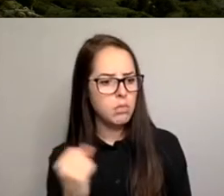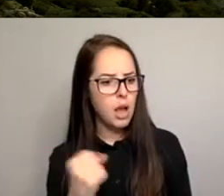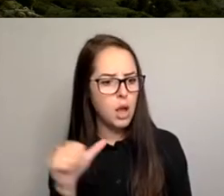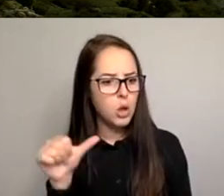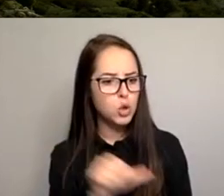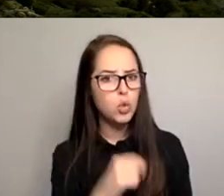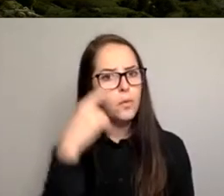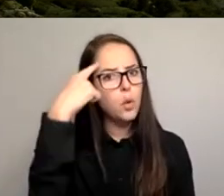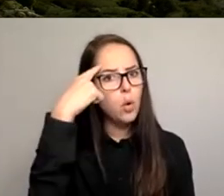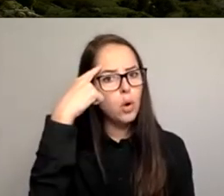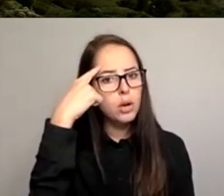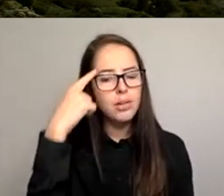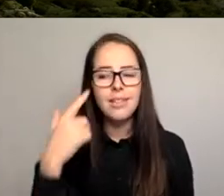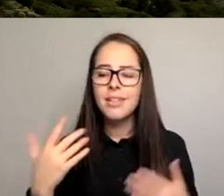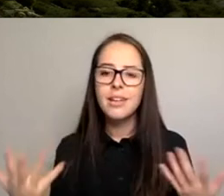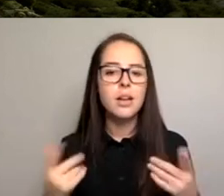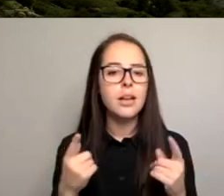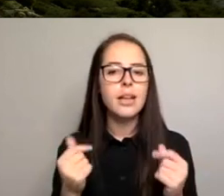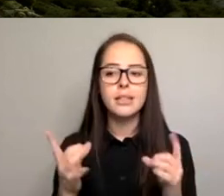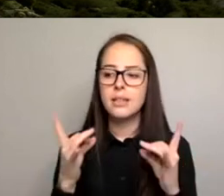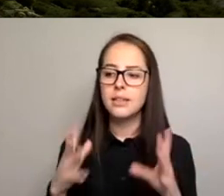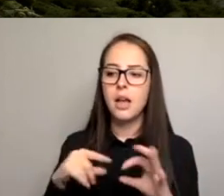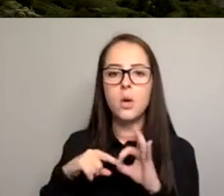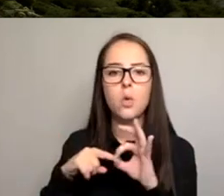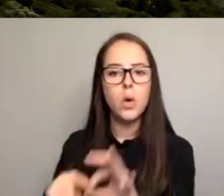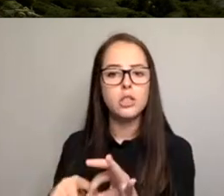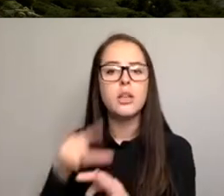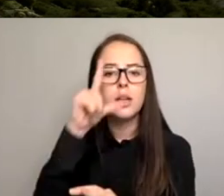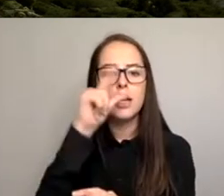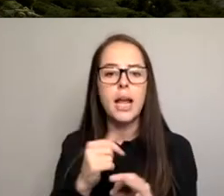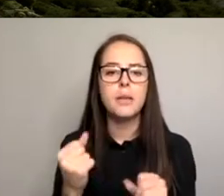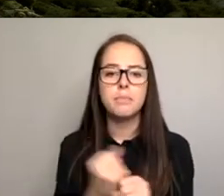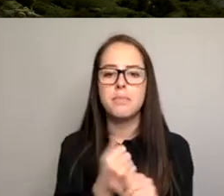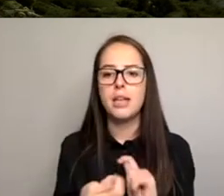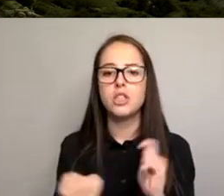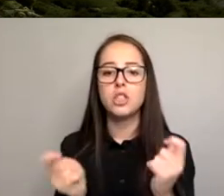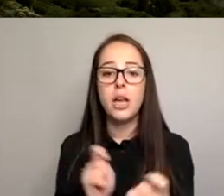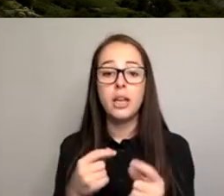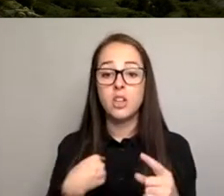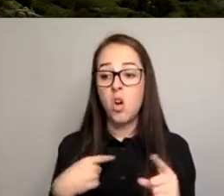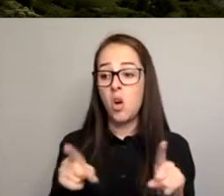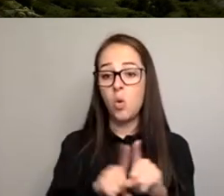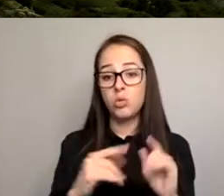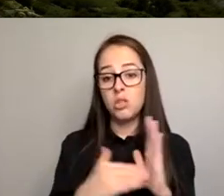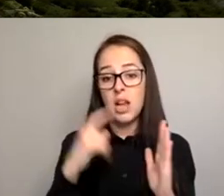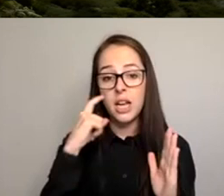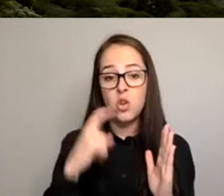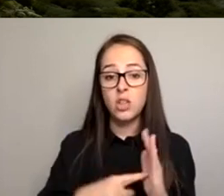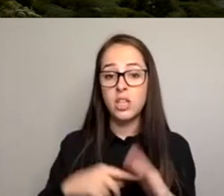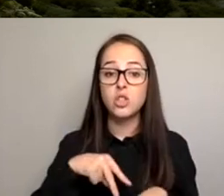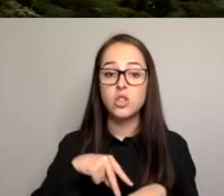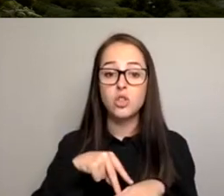that can create change. So I'd also like to acknowledge Surfing Victoria and the World Cross